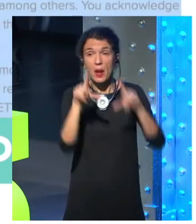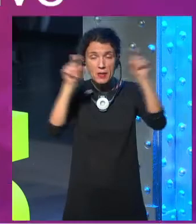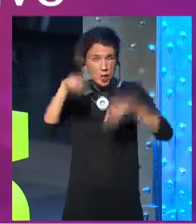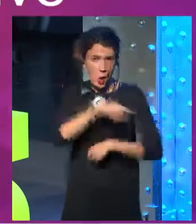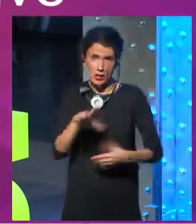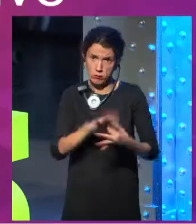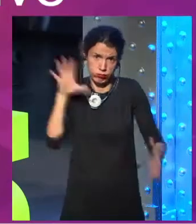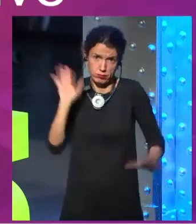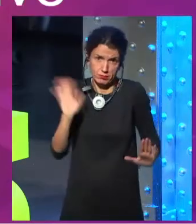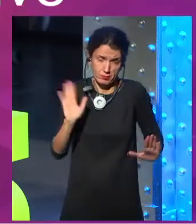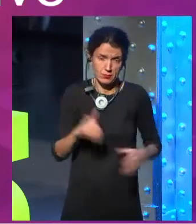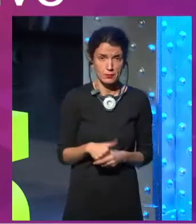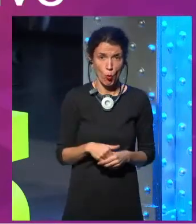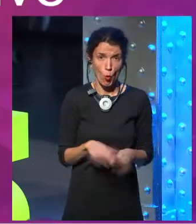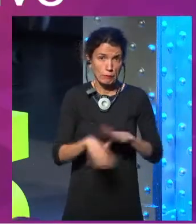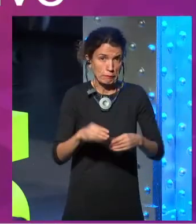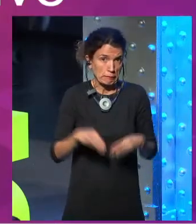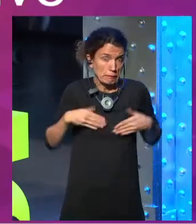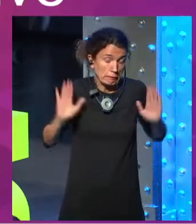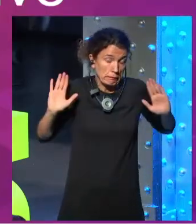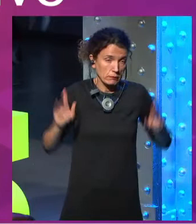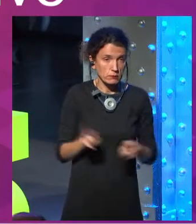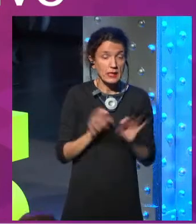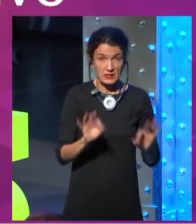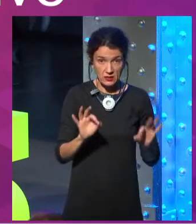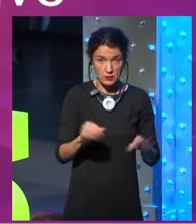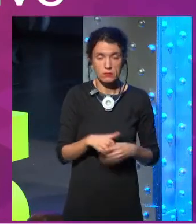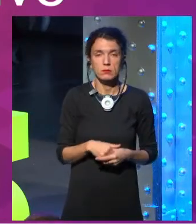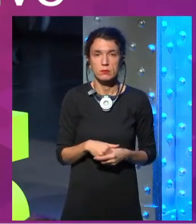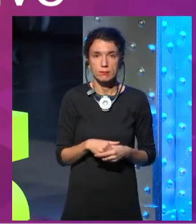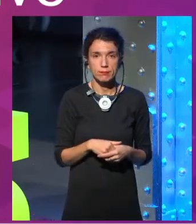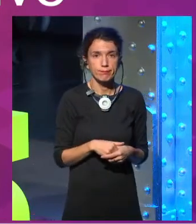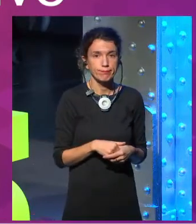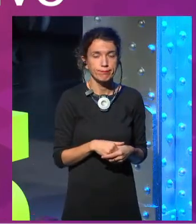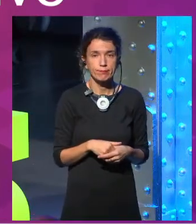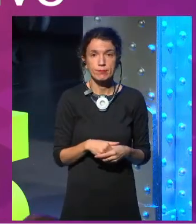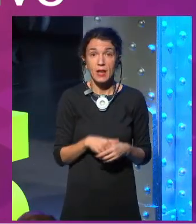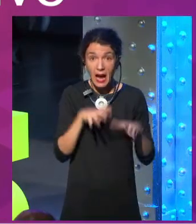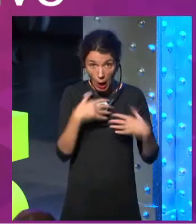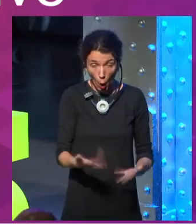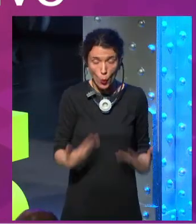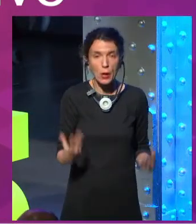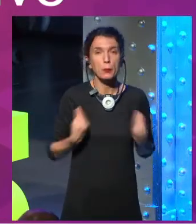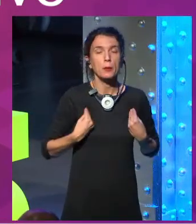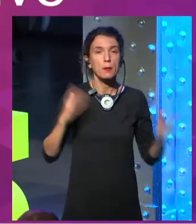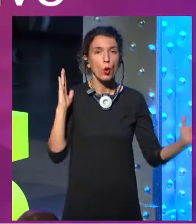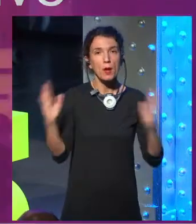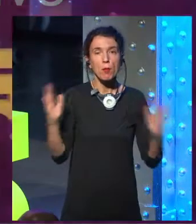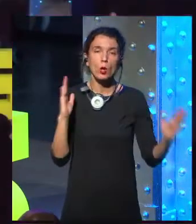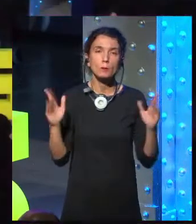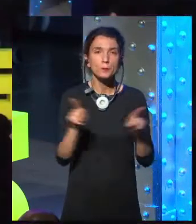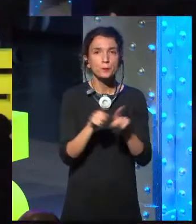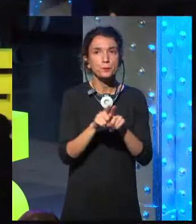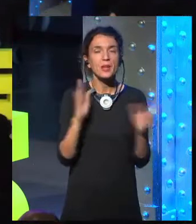nothing yet. We have an era of interruptive technology. Our own attention is interrupted, battery life, network,